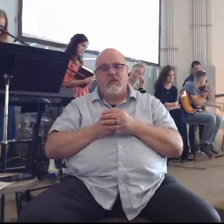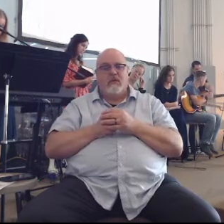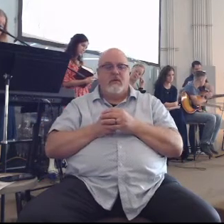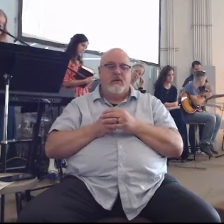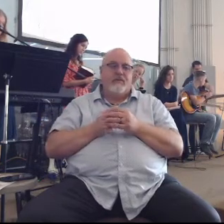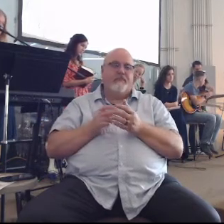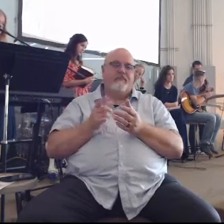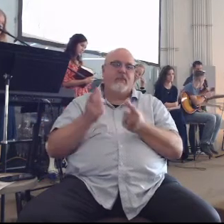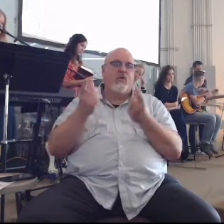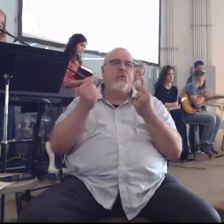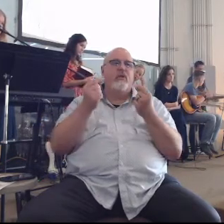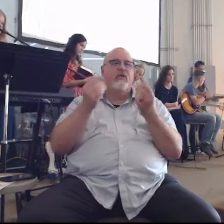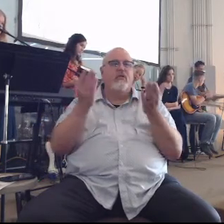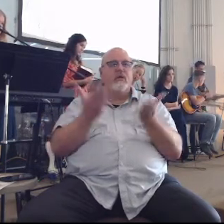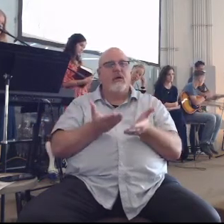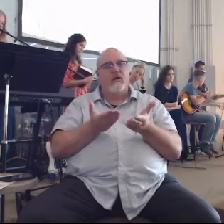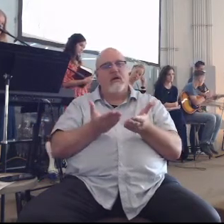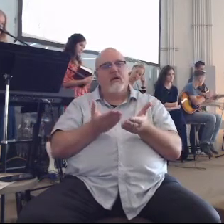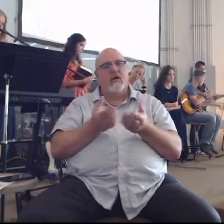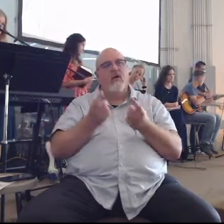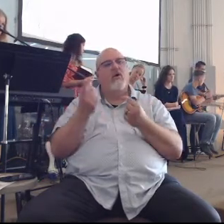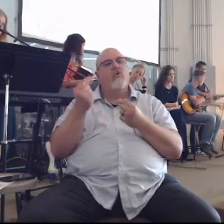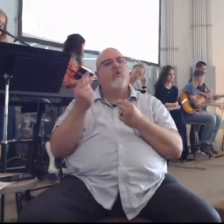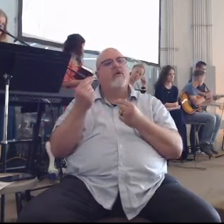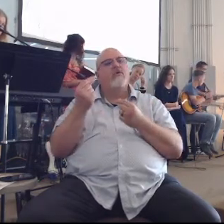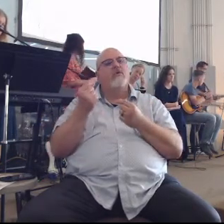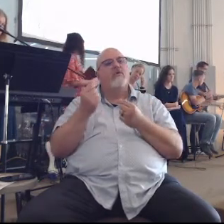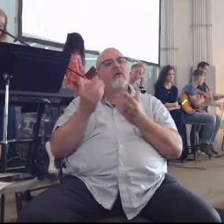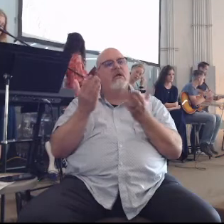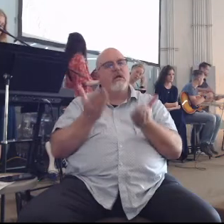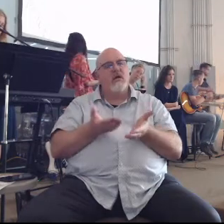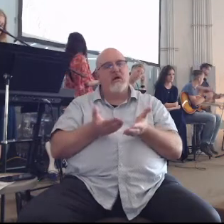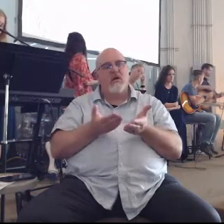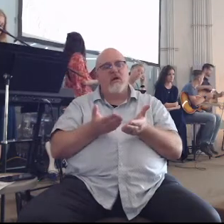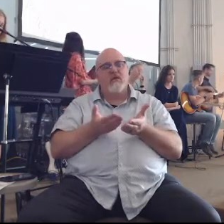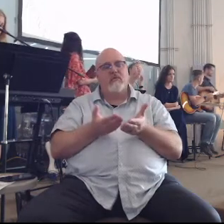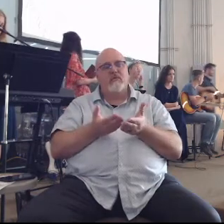what are you doing here what are you doing here